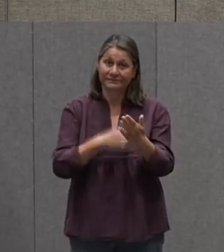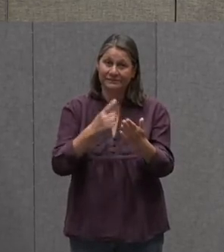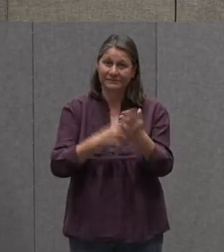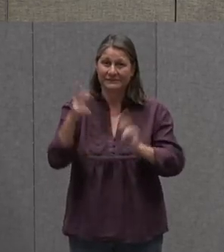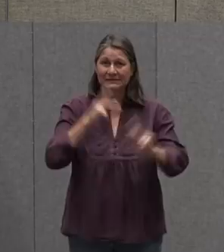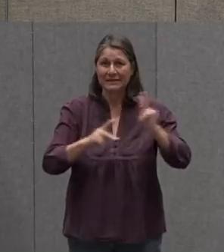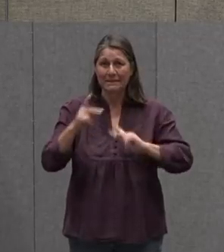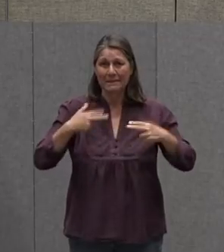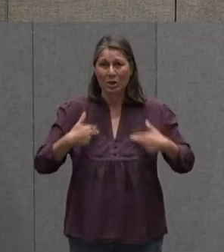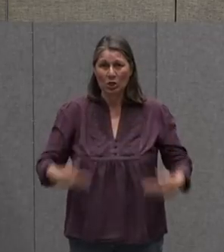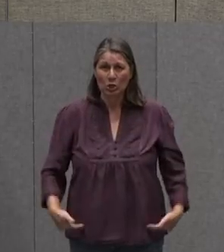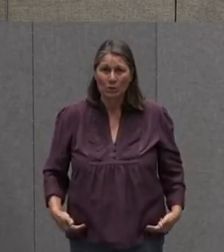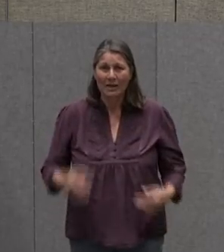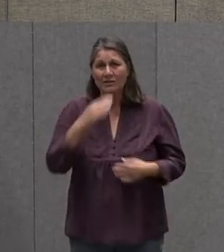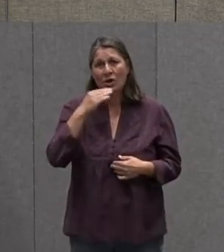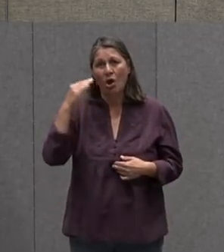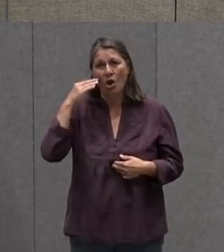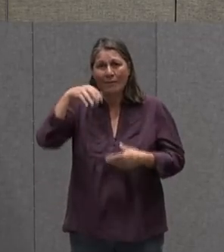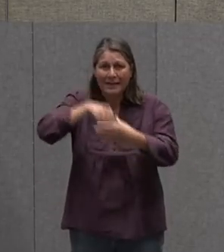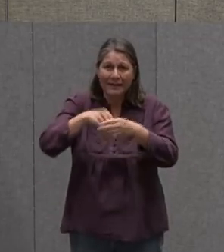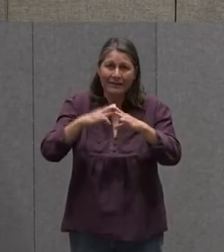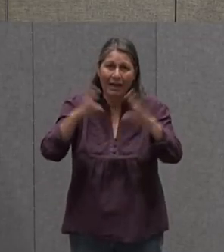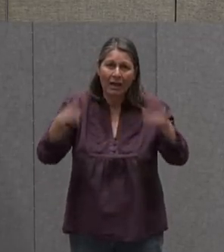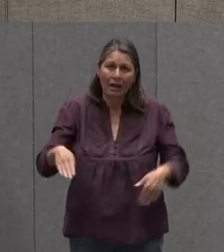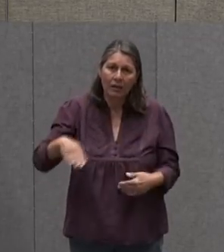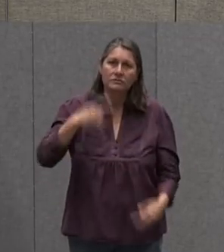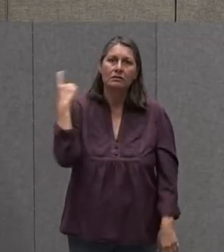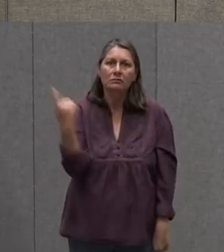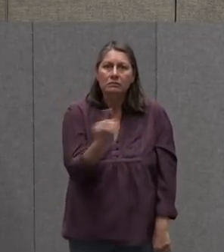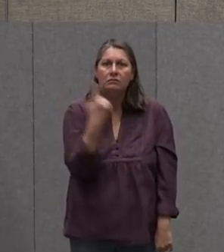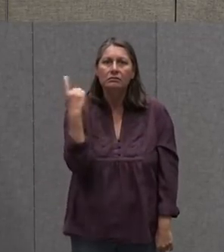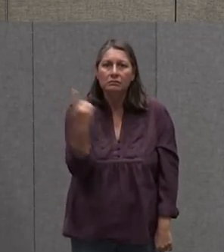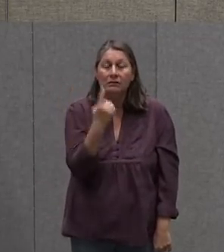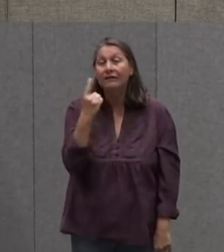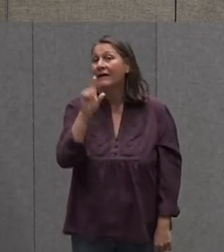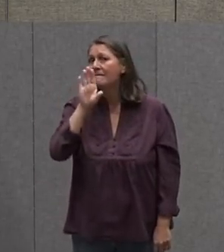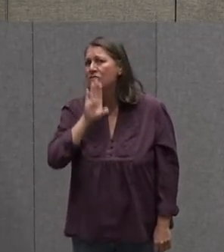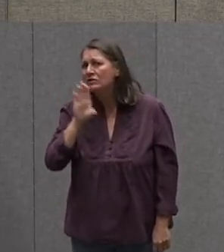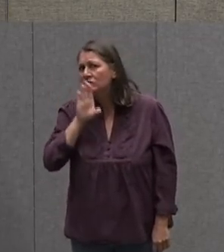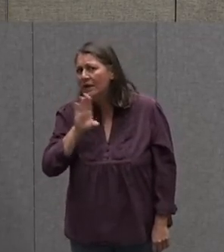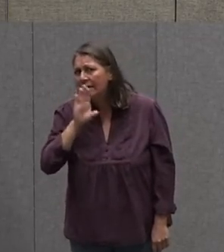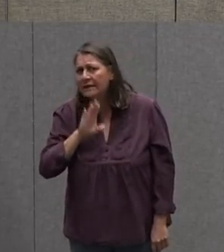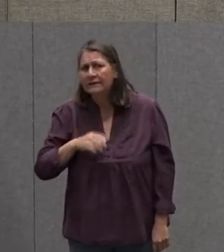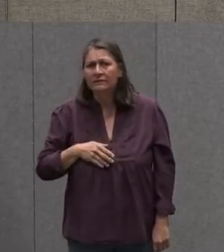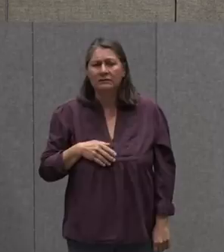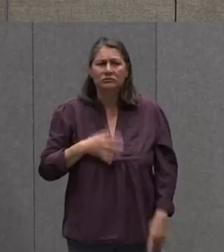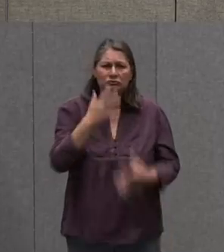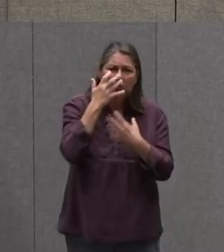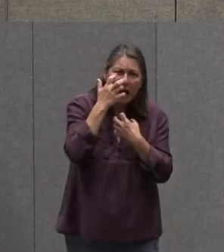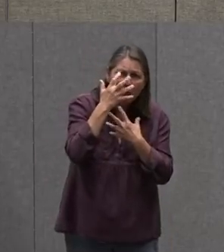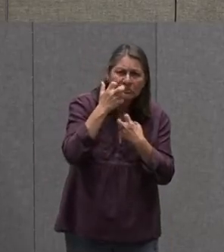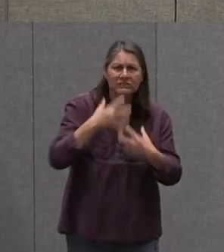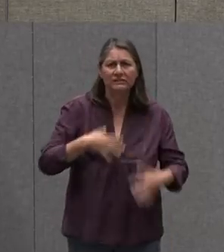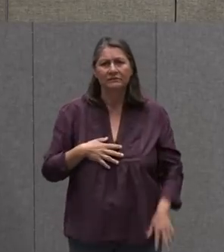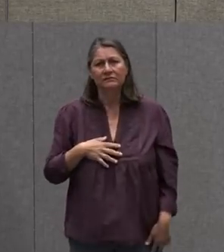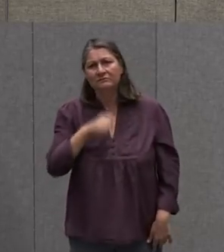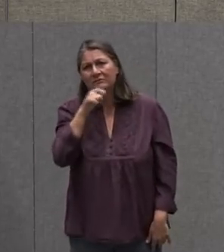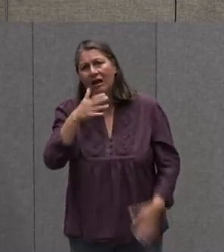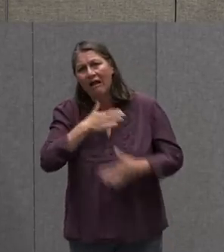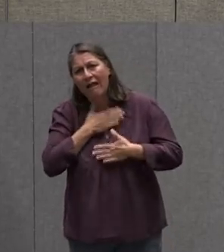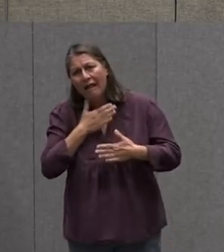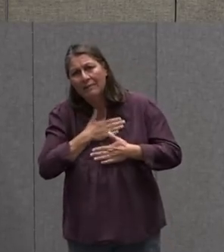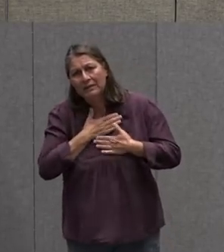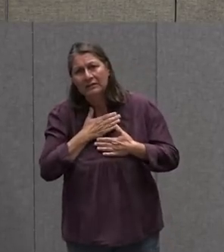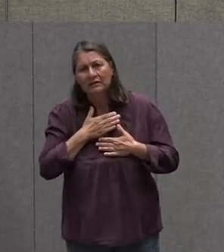They Start Getting Frustrated With Each Other Are They Not Happy With Each Other Are They Grouchy Also The